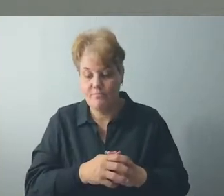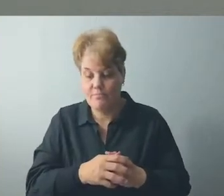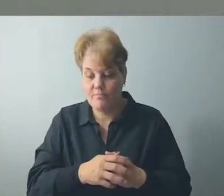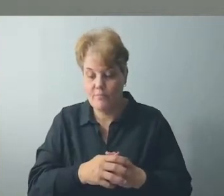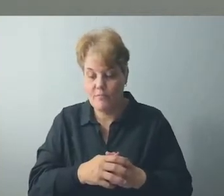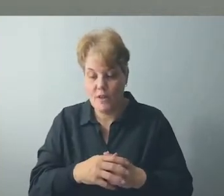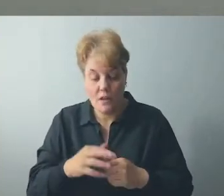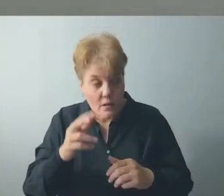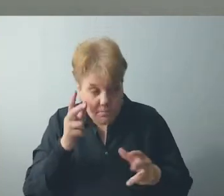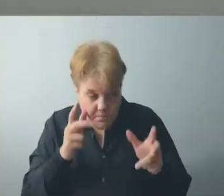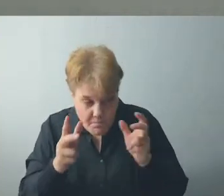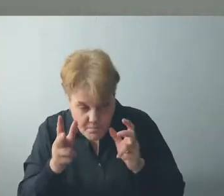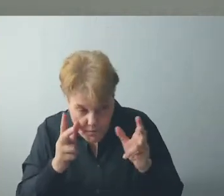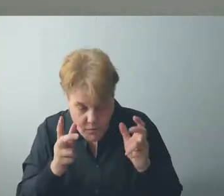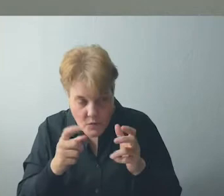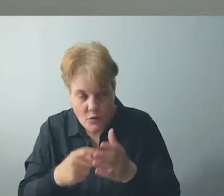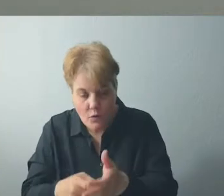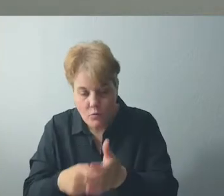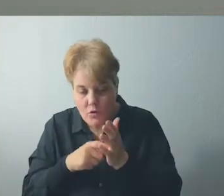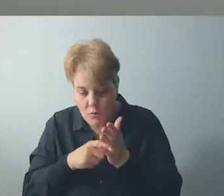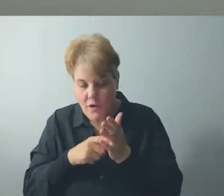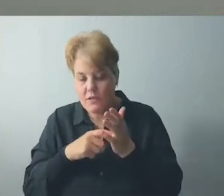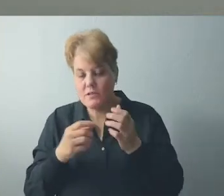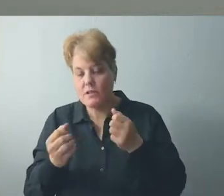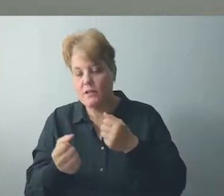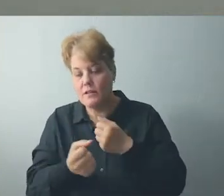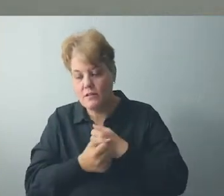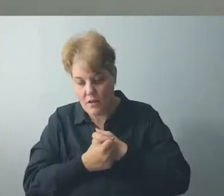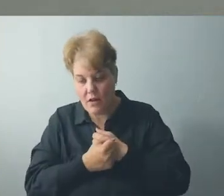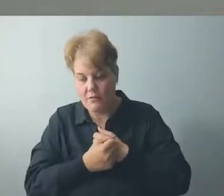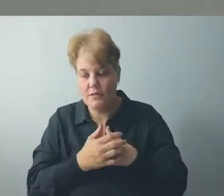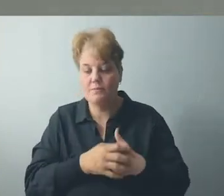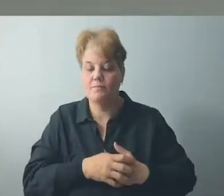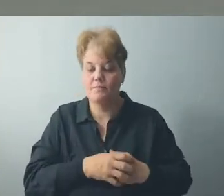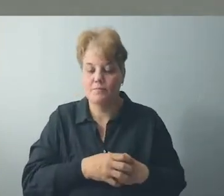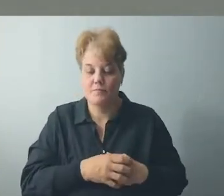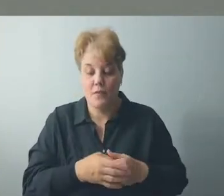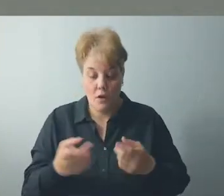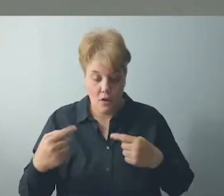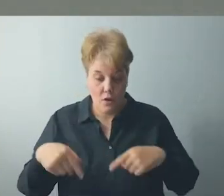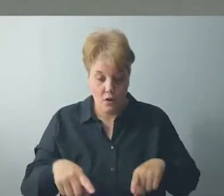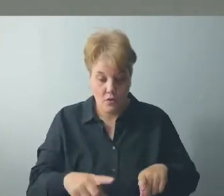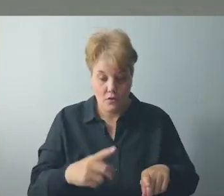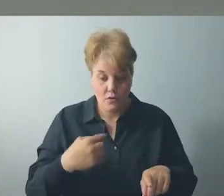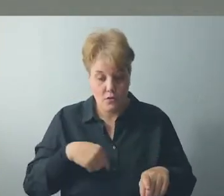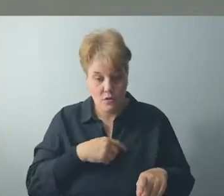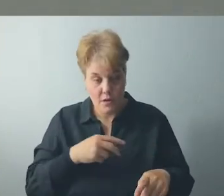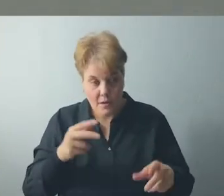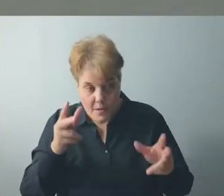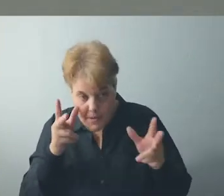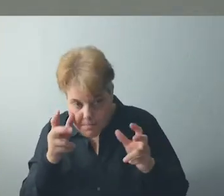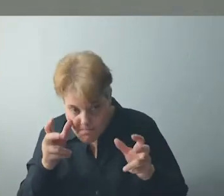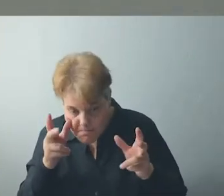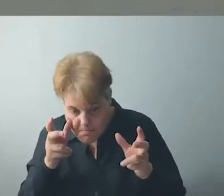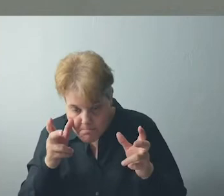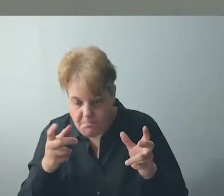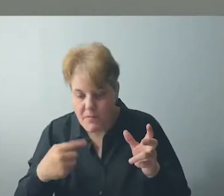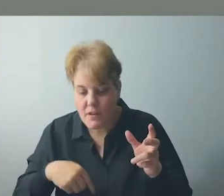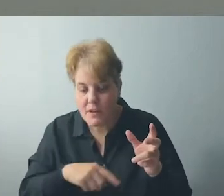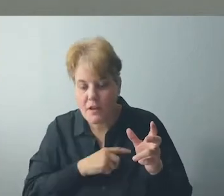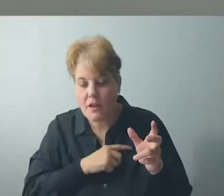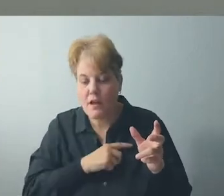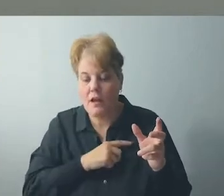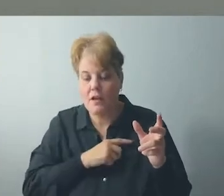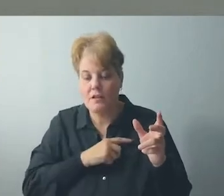Listening is an act of love where you give your time and your attention, your ears, and hopefully